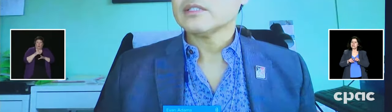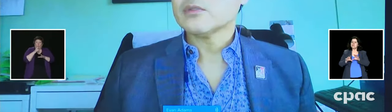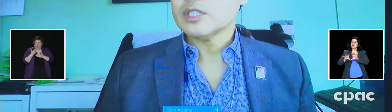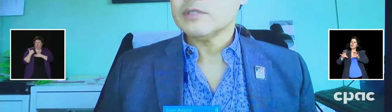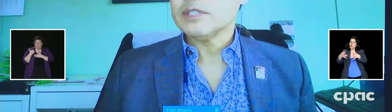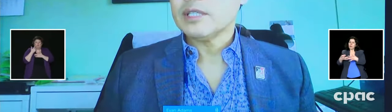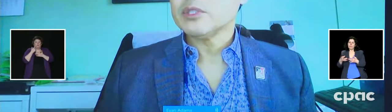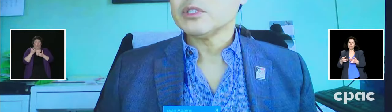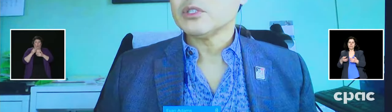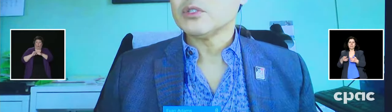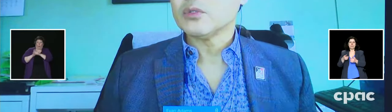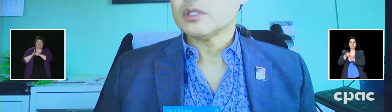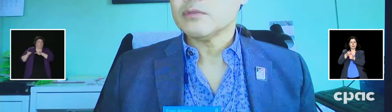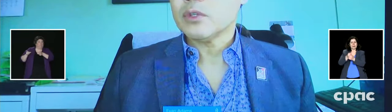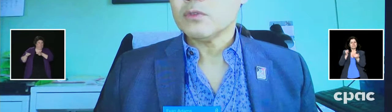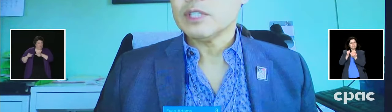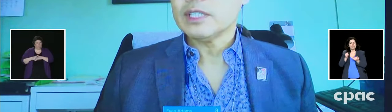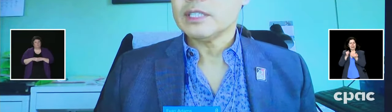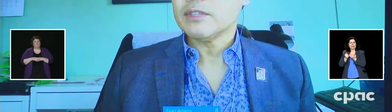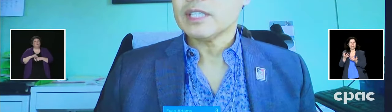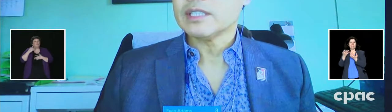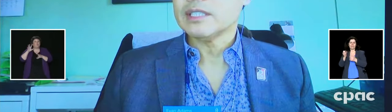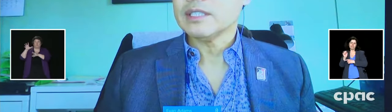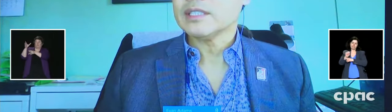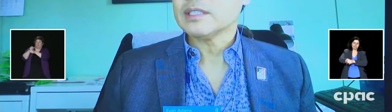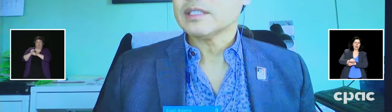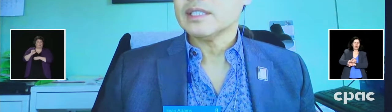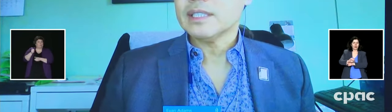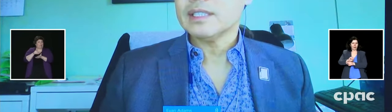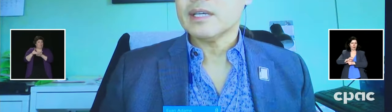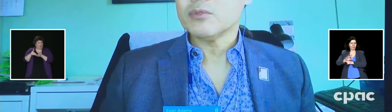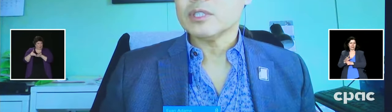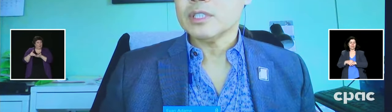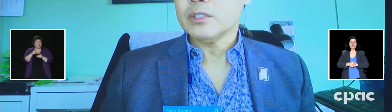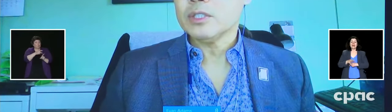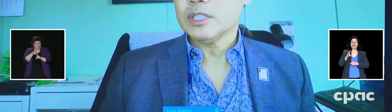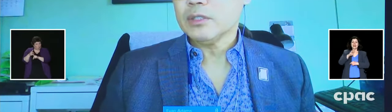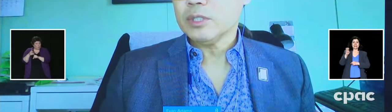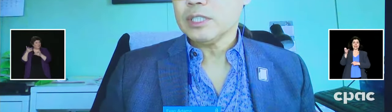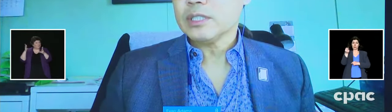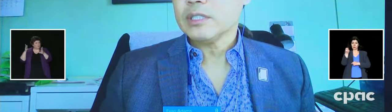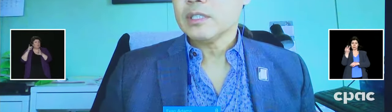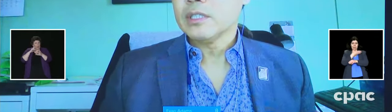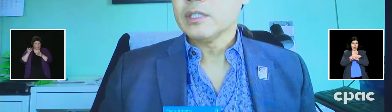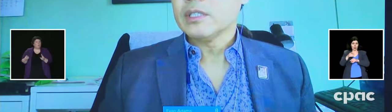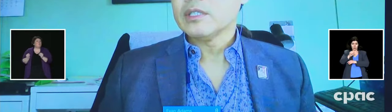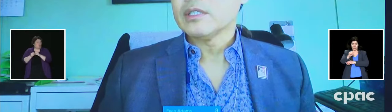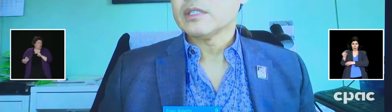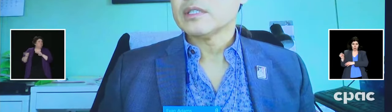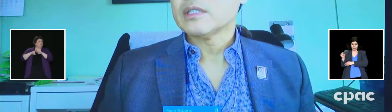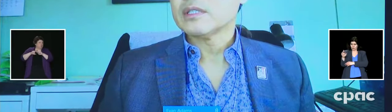Canada has received 10 million doses of COVID-19 vaccines and that will continue to increase